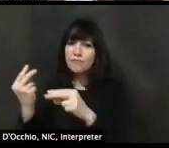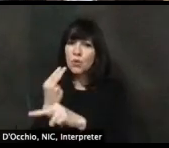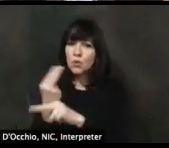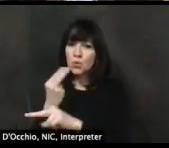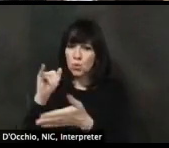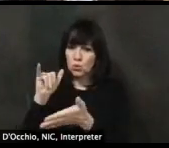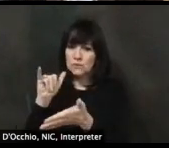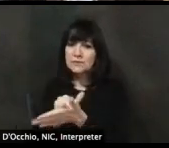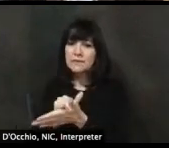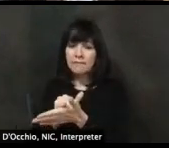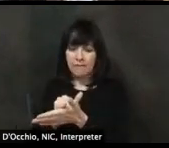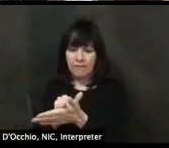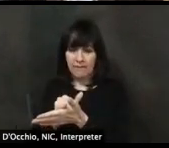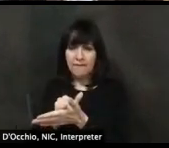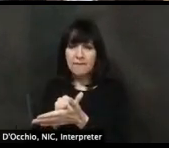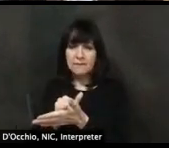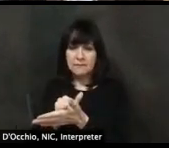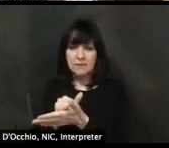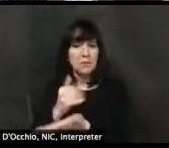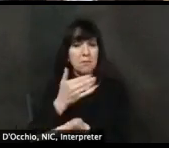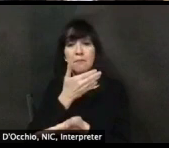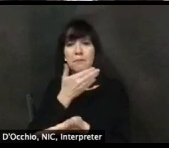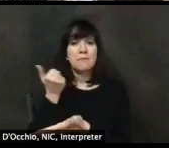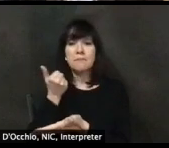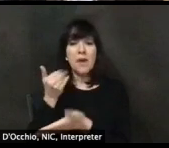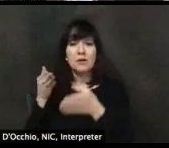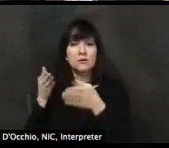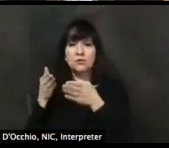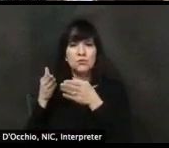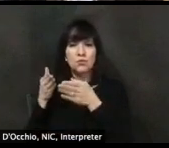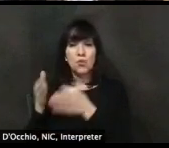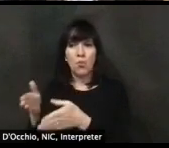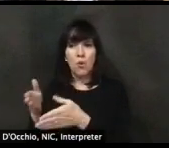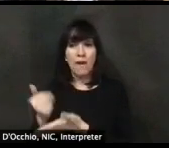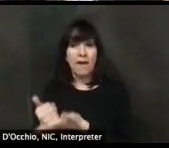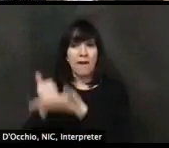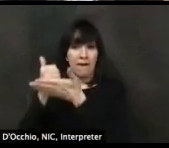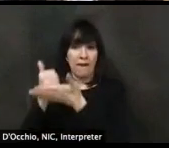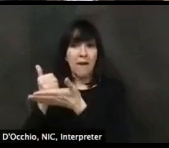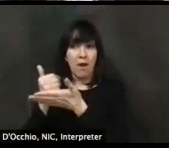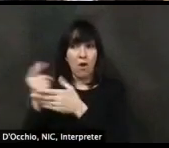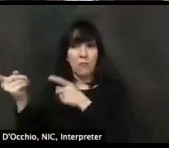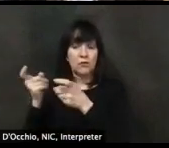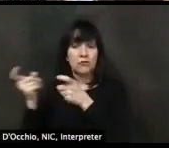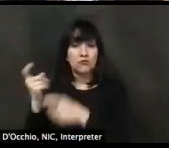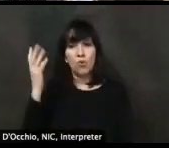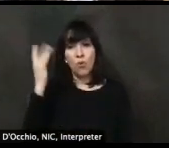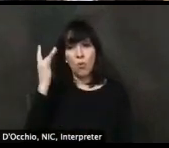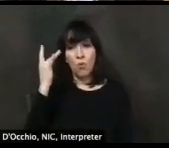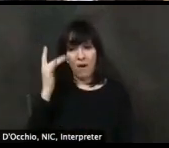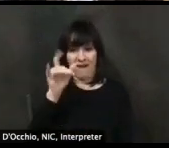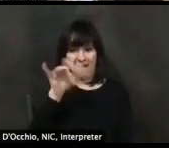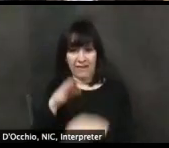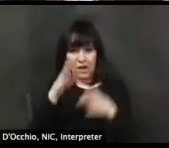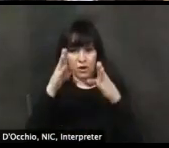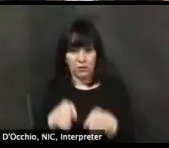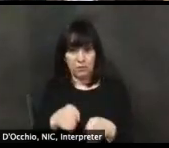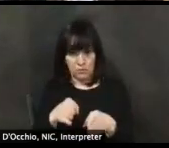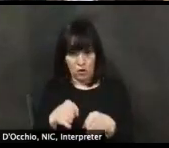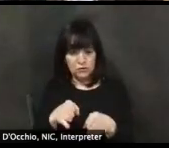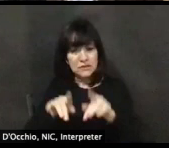diagnose somebody with a contagious infection, of course you want that person to be